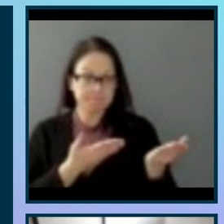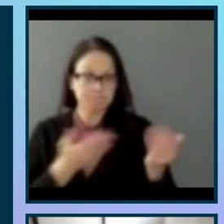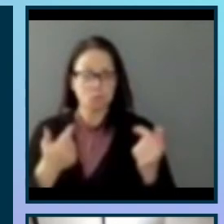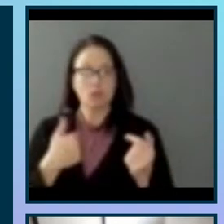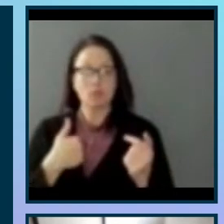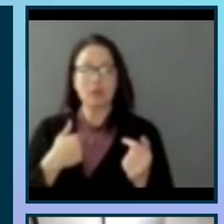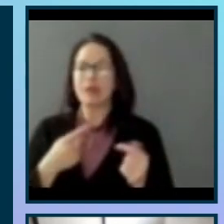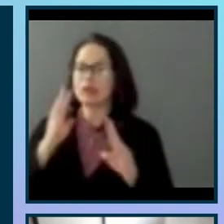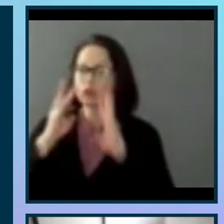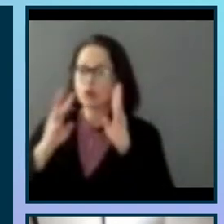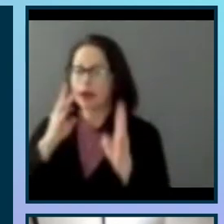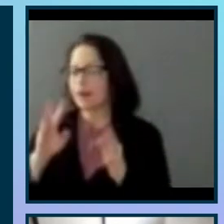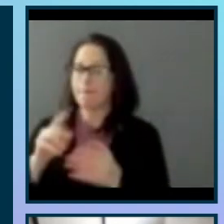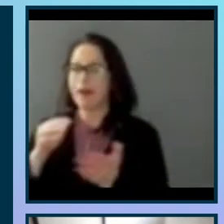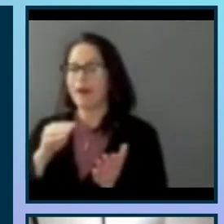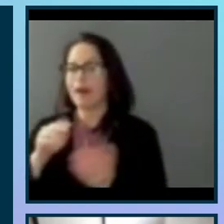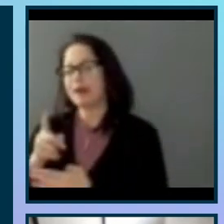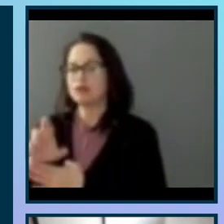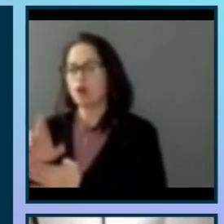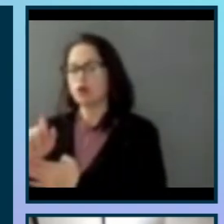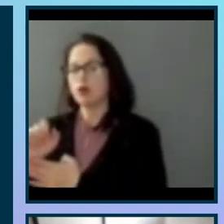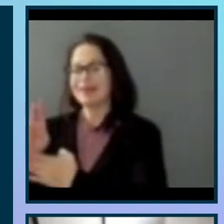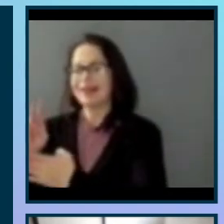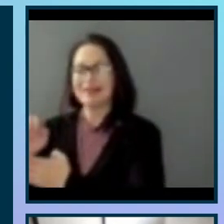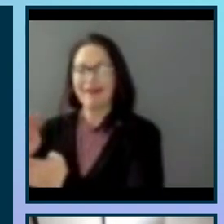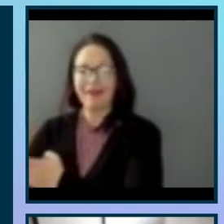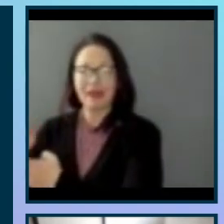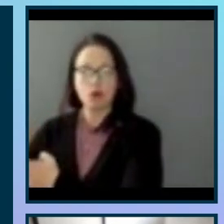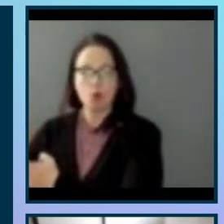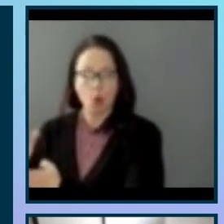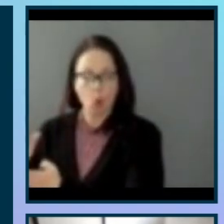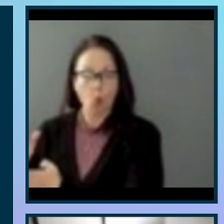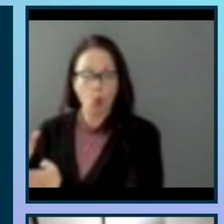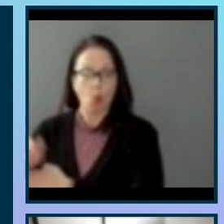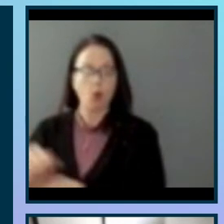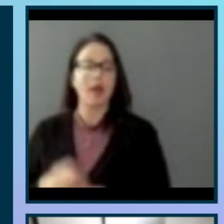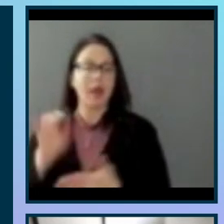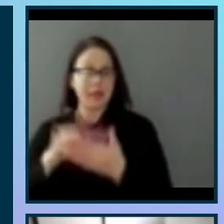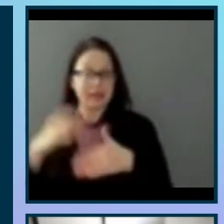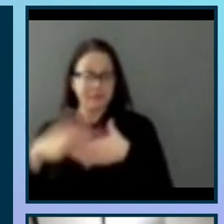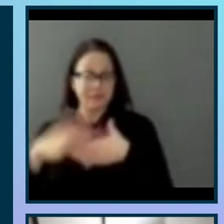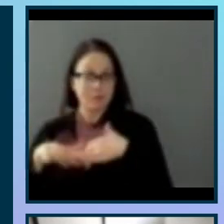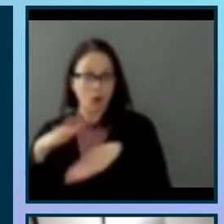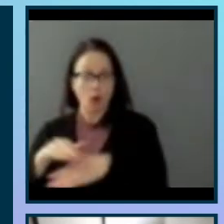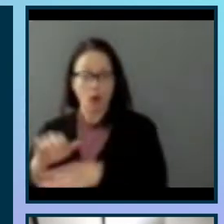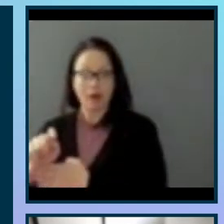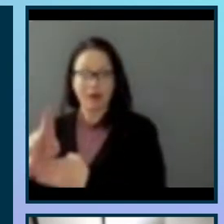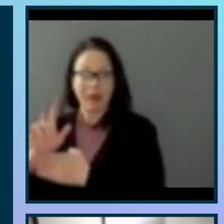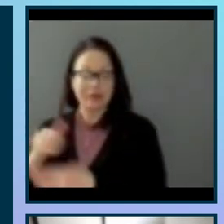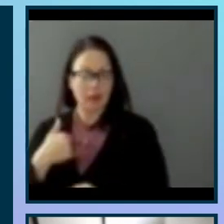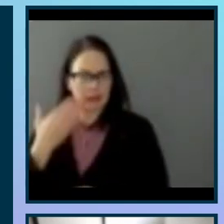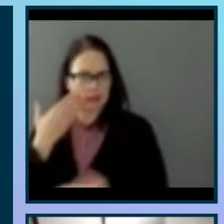Dr. Leslie Ann Knoll called the Designer's Critical Alphabet, and they are available on Etsy. I think these are great to